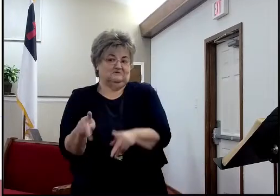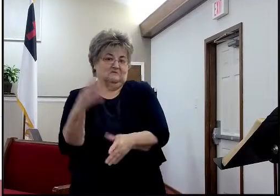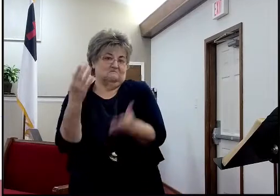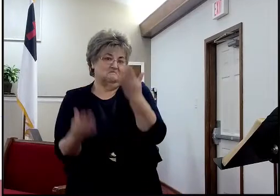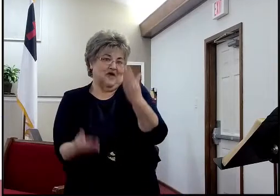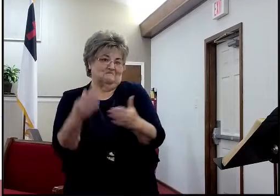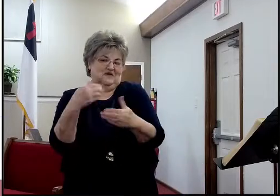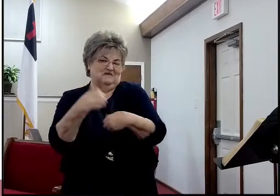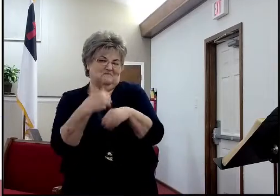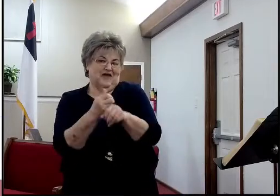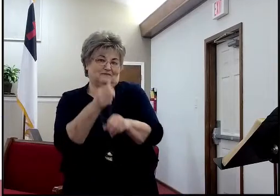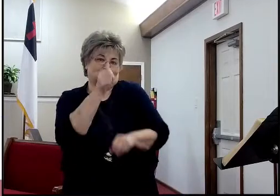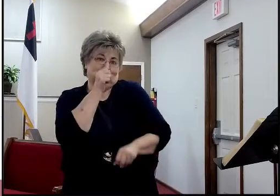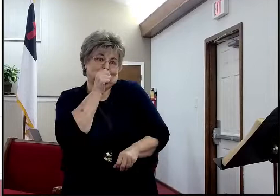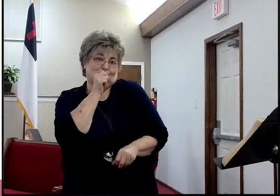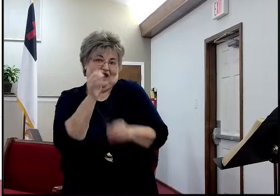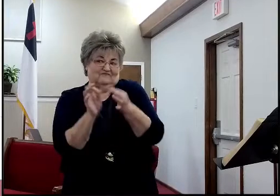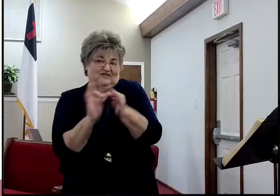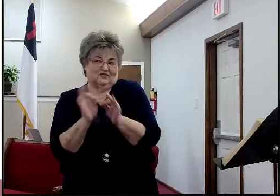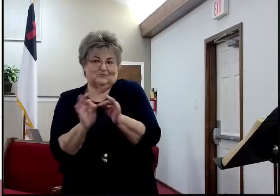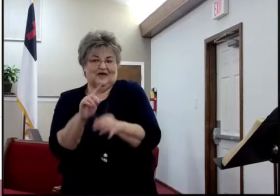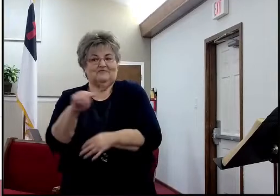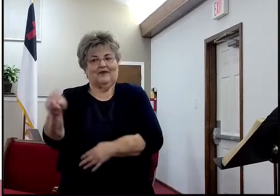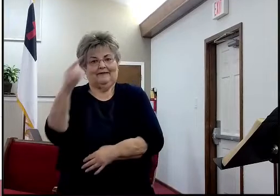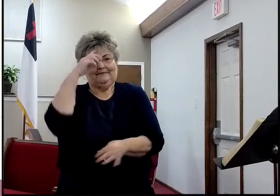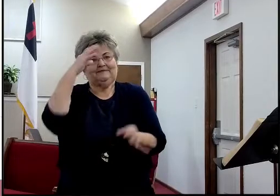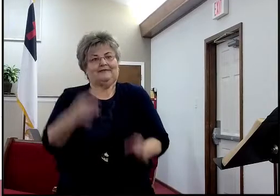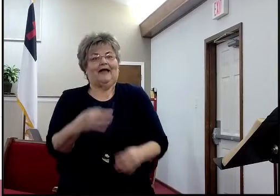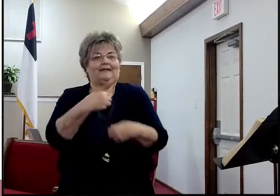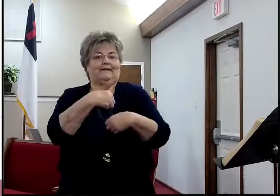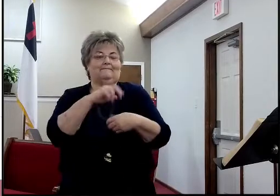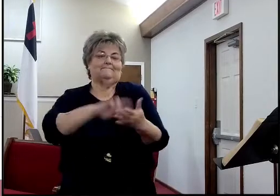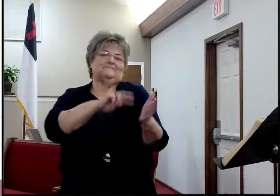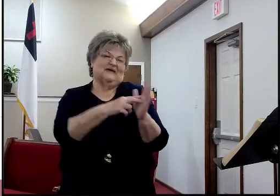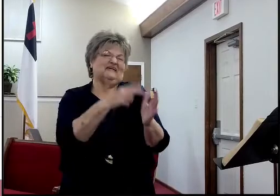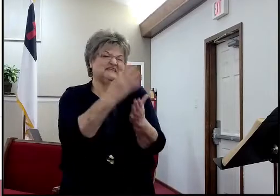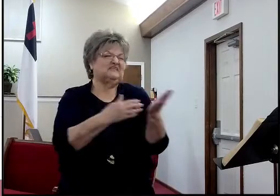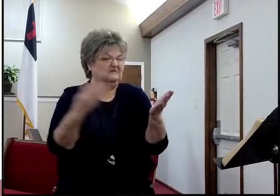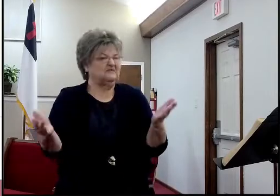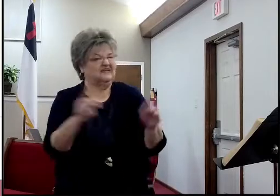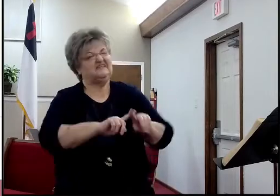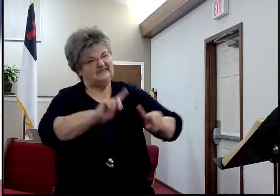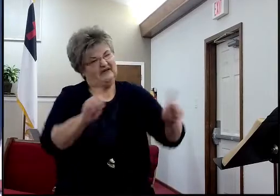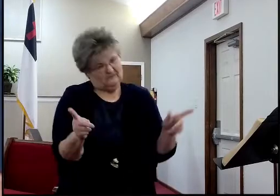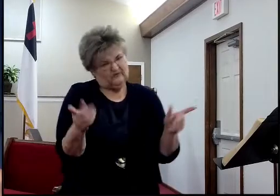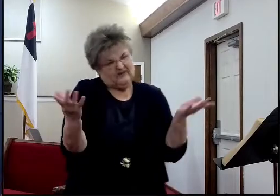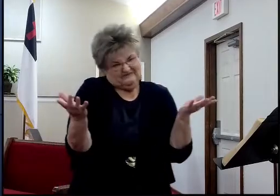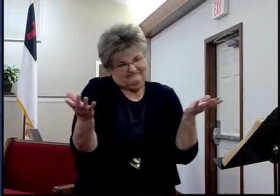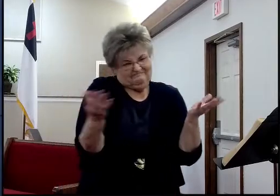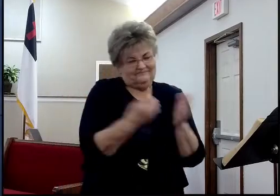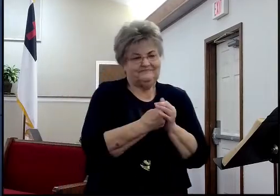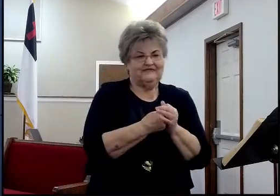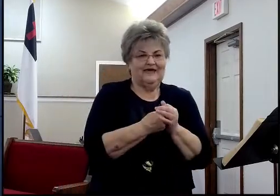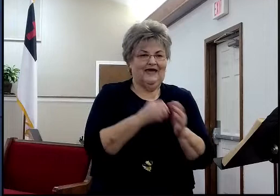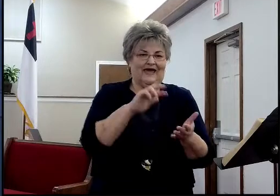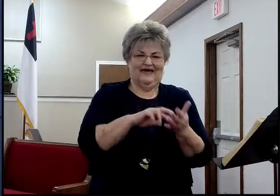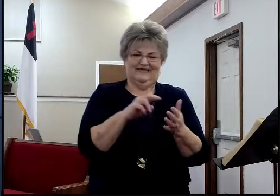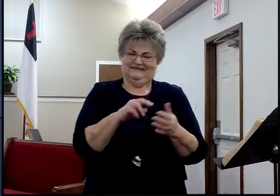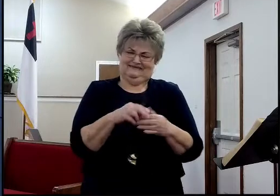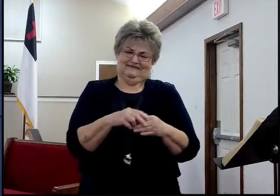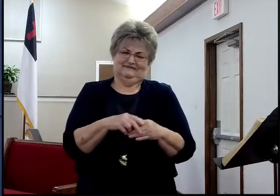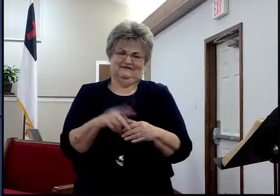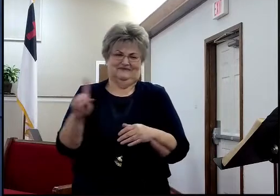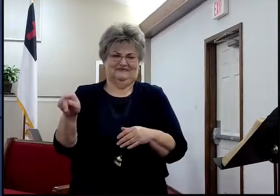and made a different interpretation of what that means. So, it's not that I get a private interpretation for me and you get one for you.